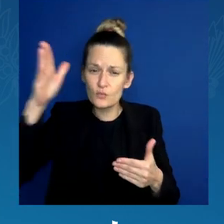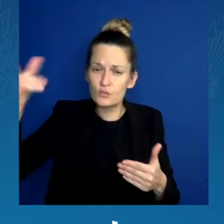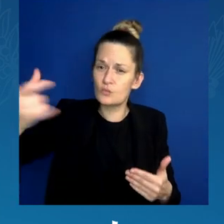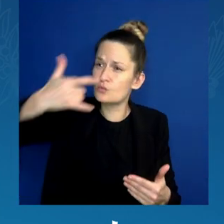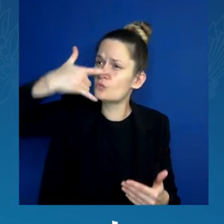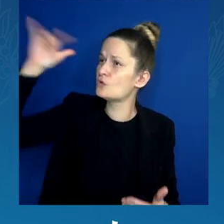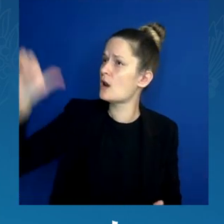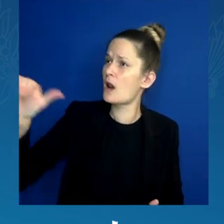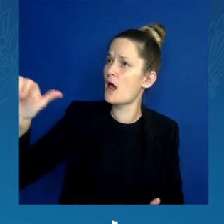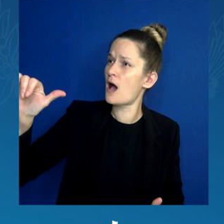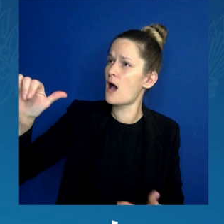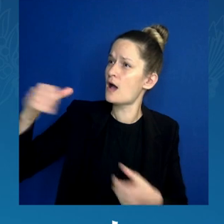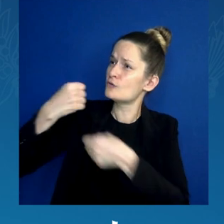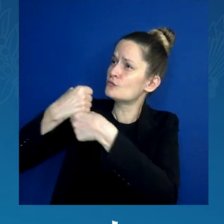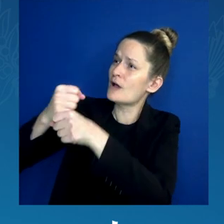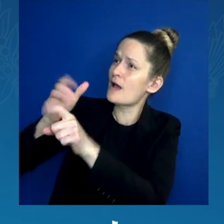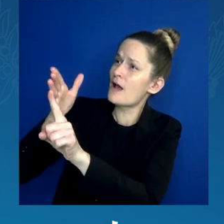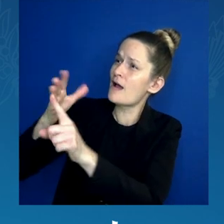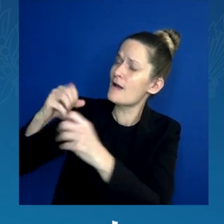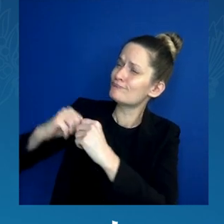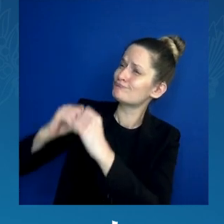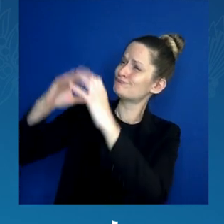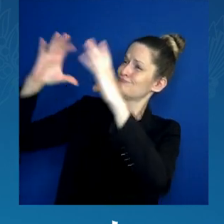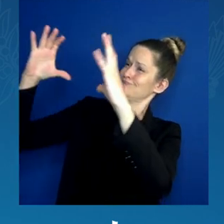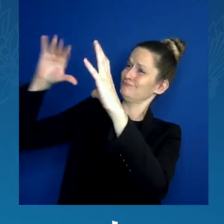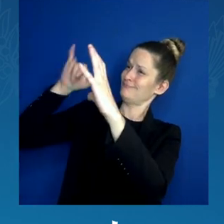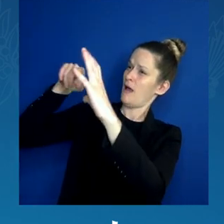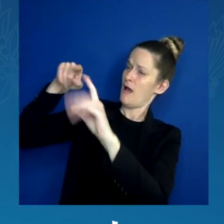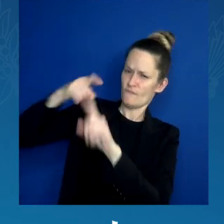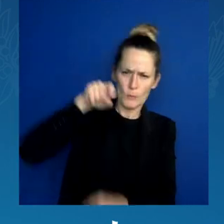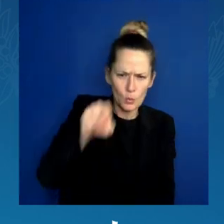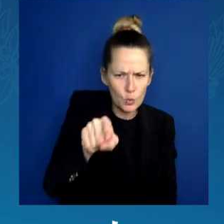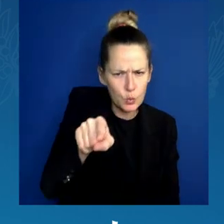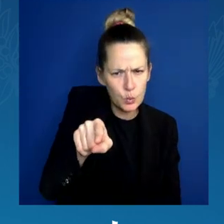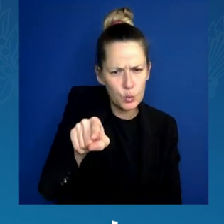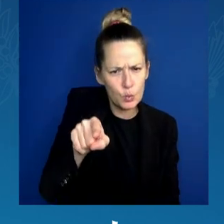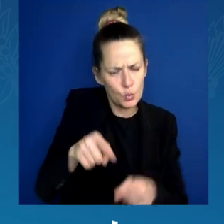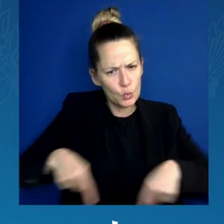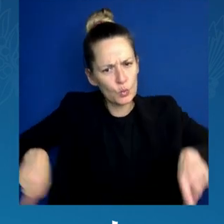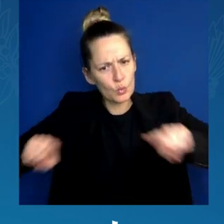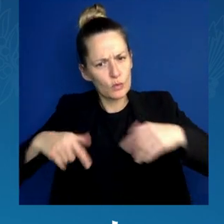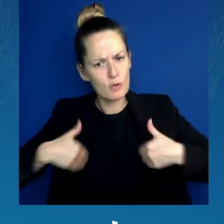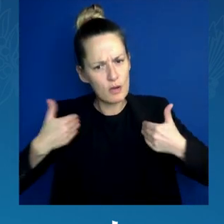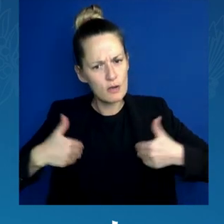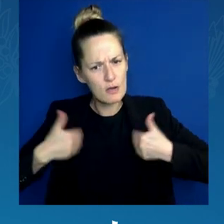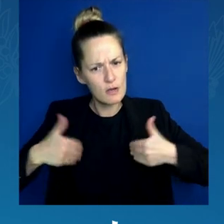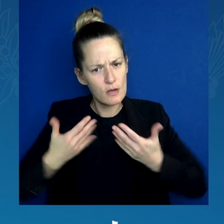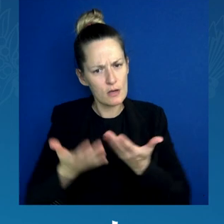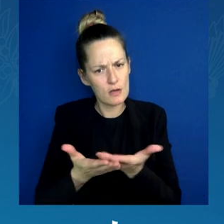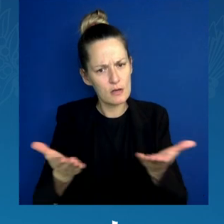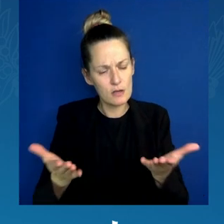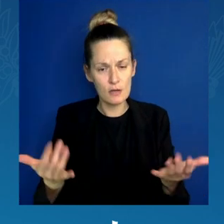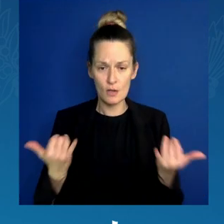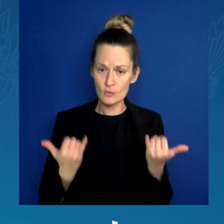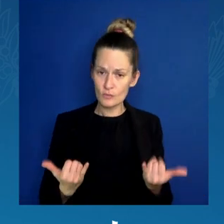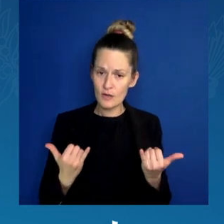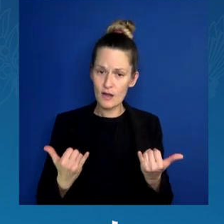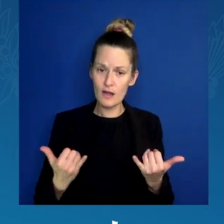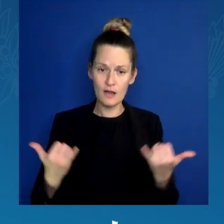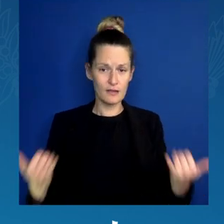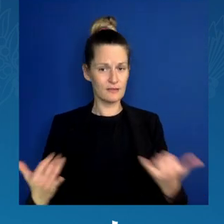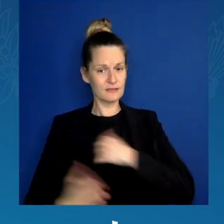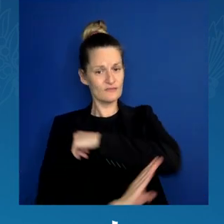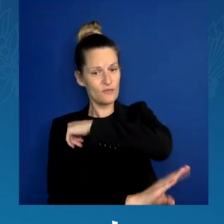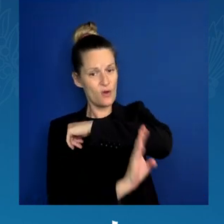And so, on this day, in this season, I will ask that you use that voice in all the ways